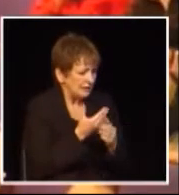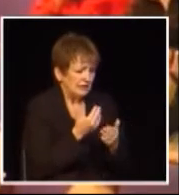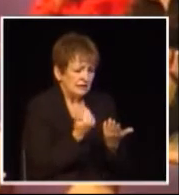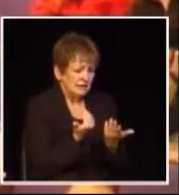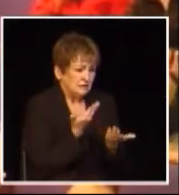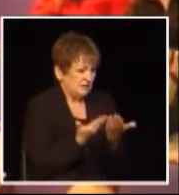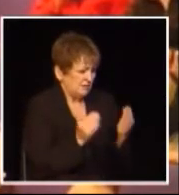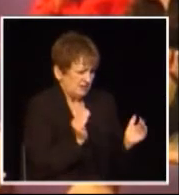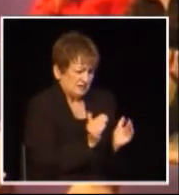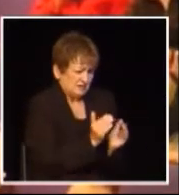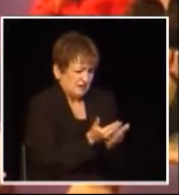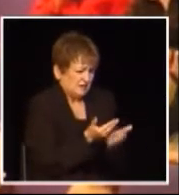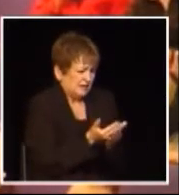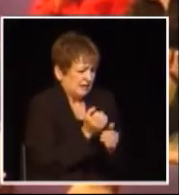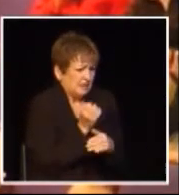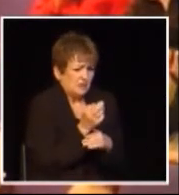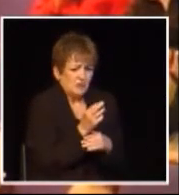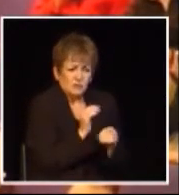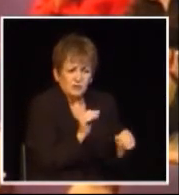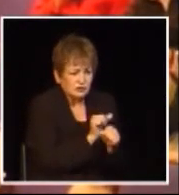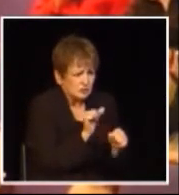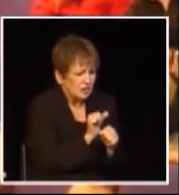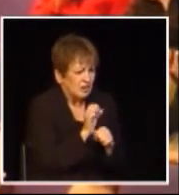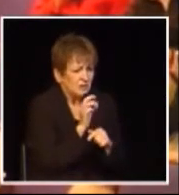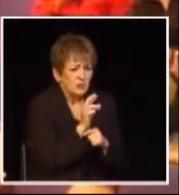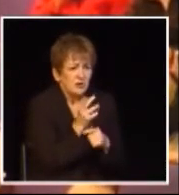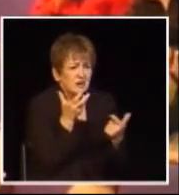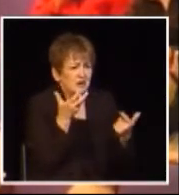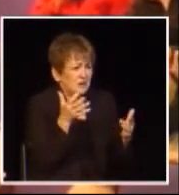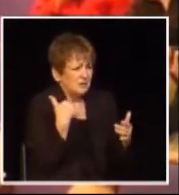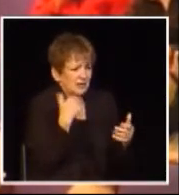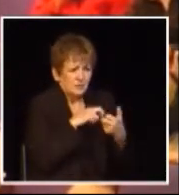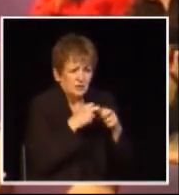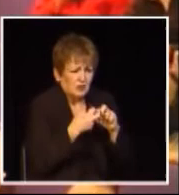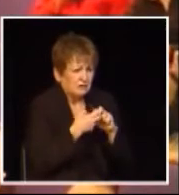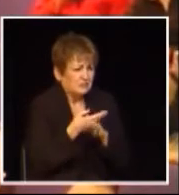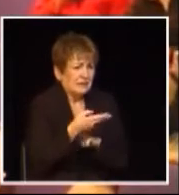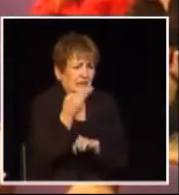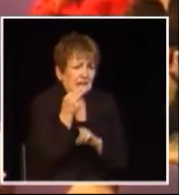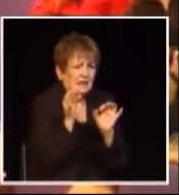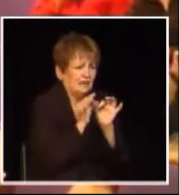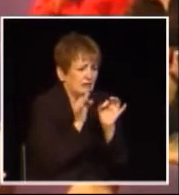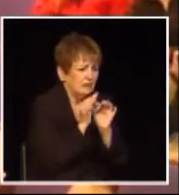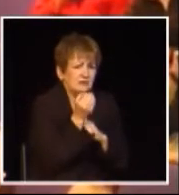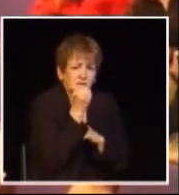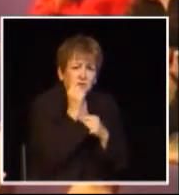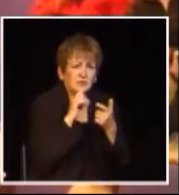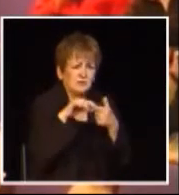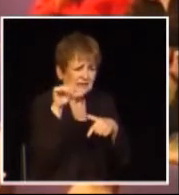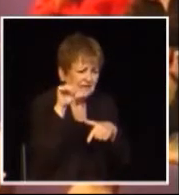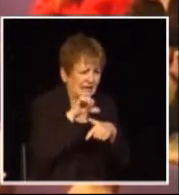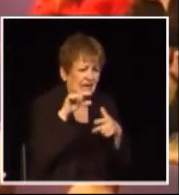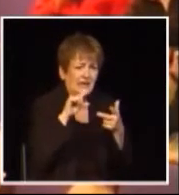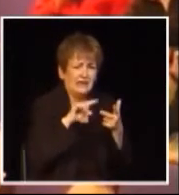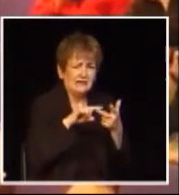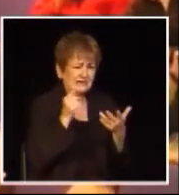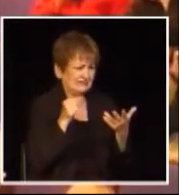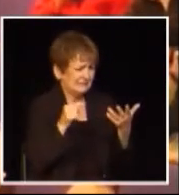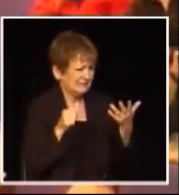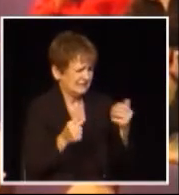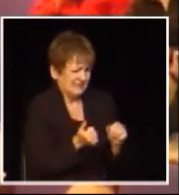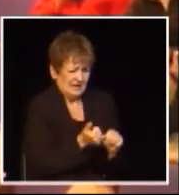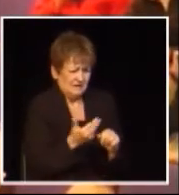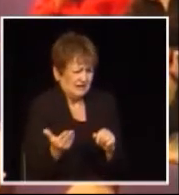wages or no wage are unemployed who are already challenged by high cost of food and commodities